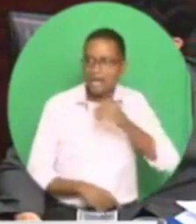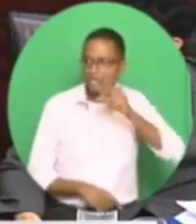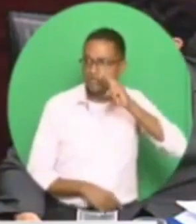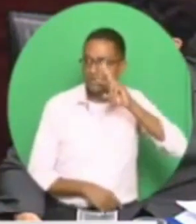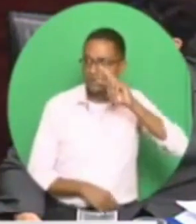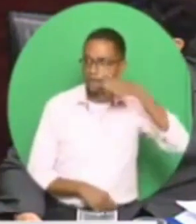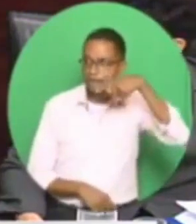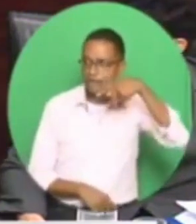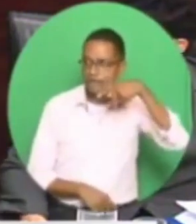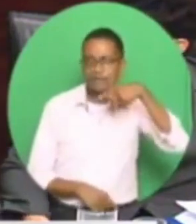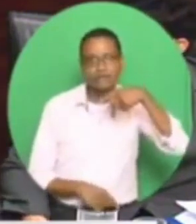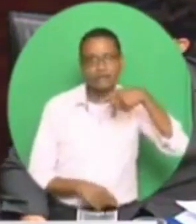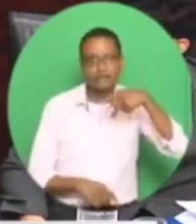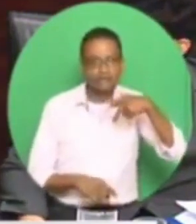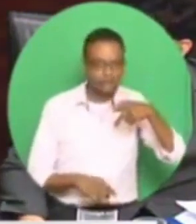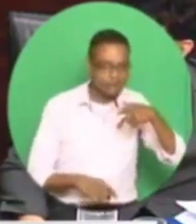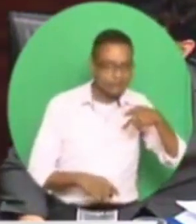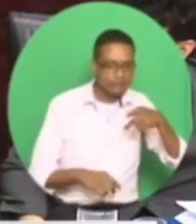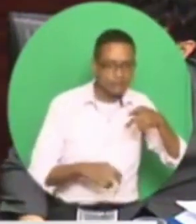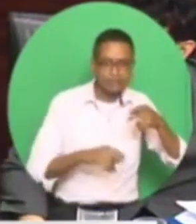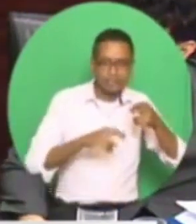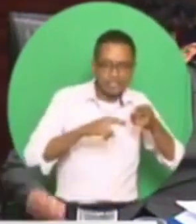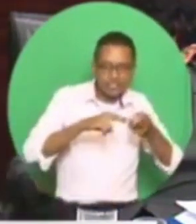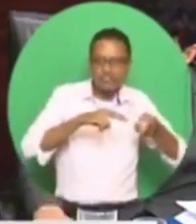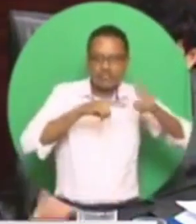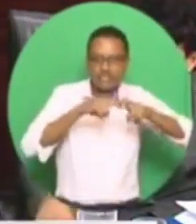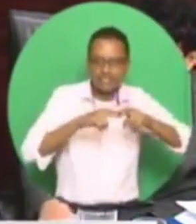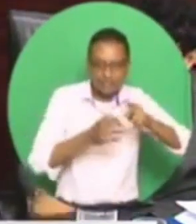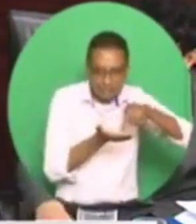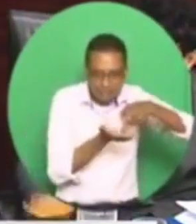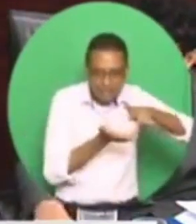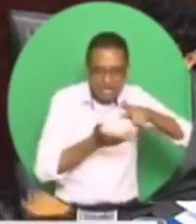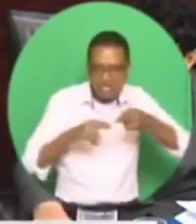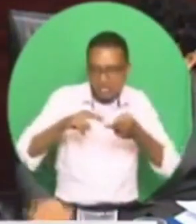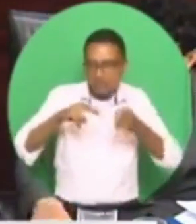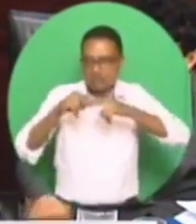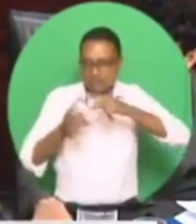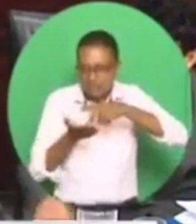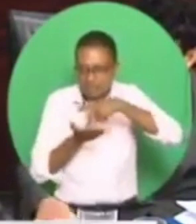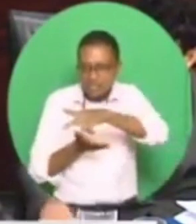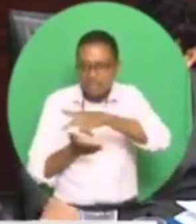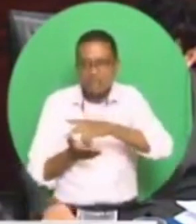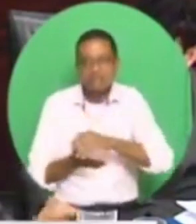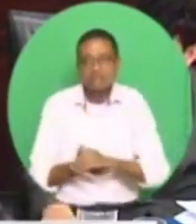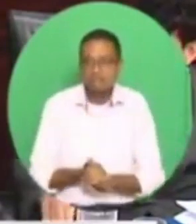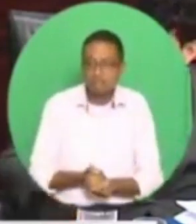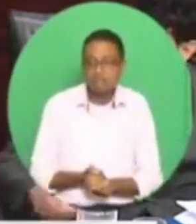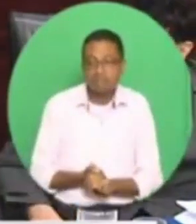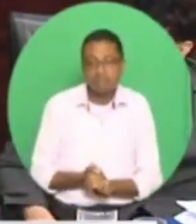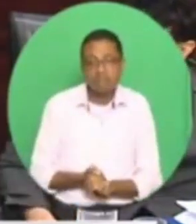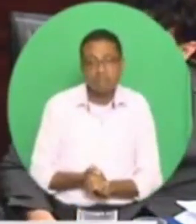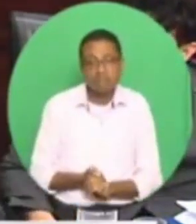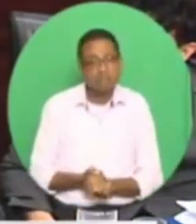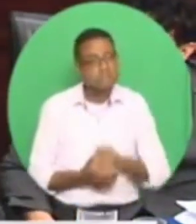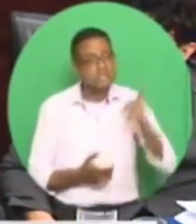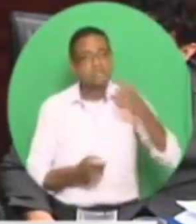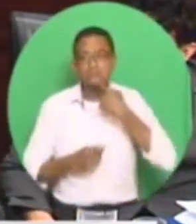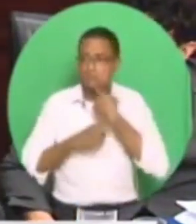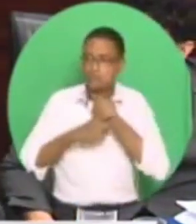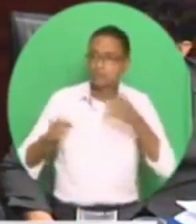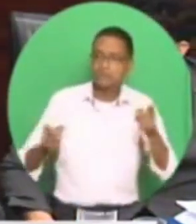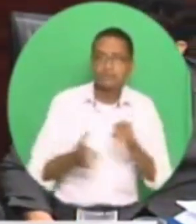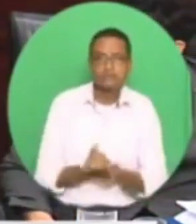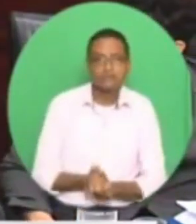from $15, which the partnership government set. $15, we raise minimum wage price. He announced that, and